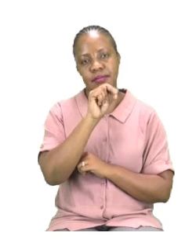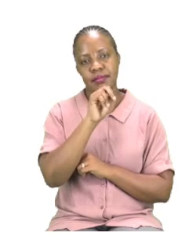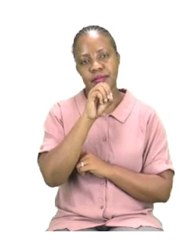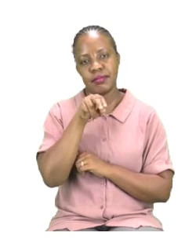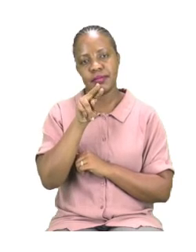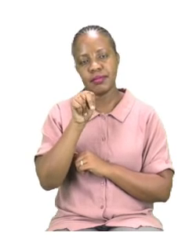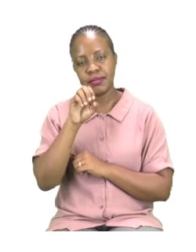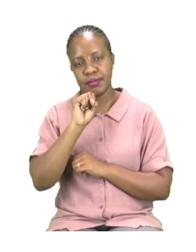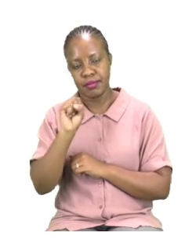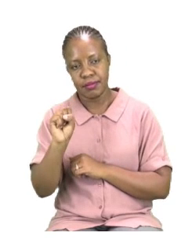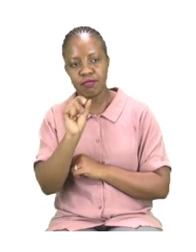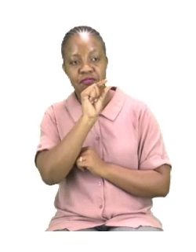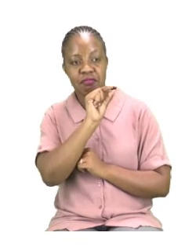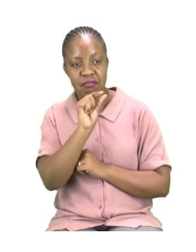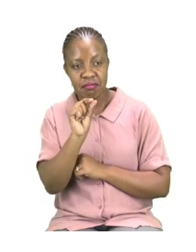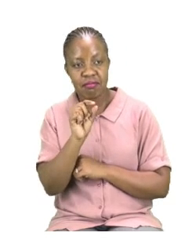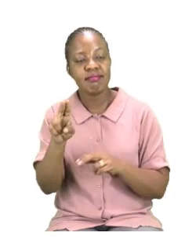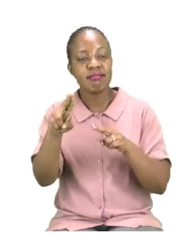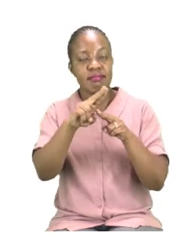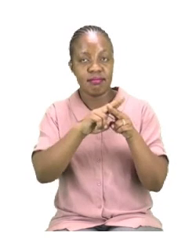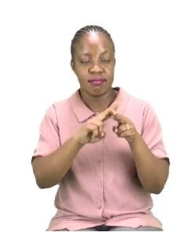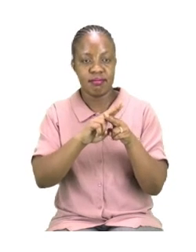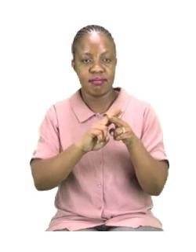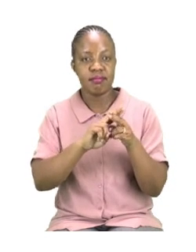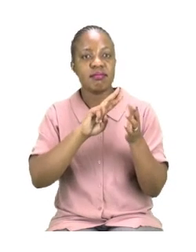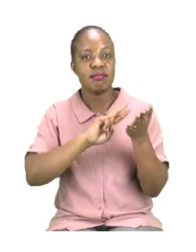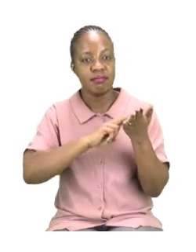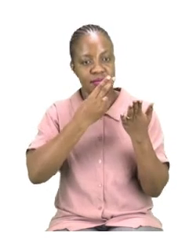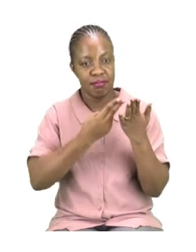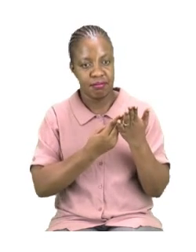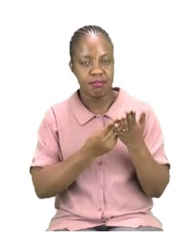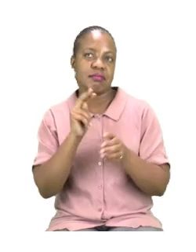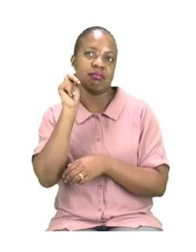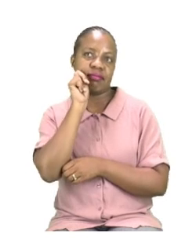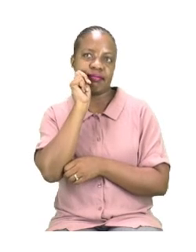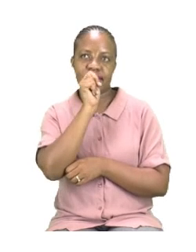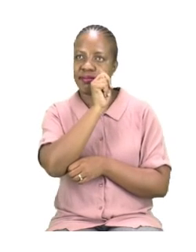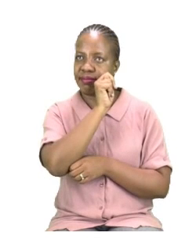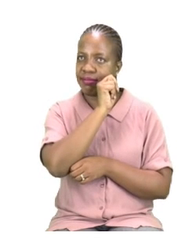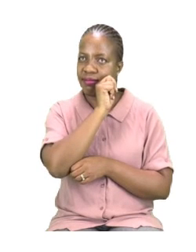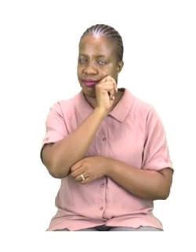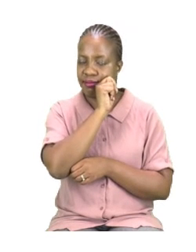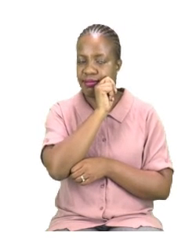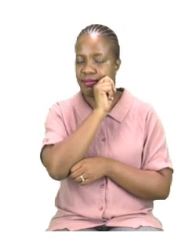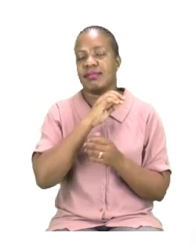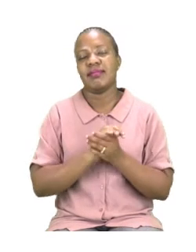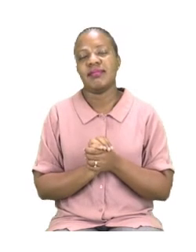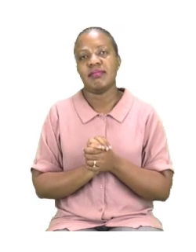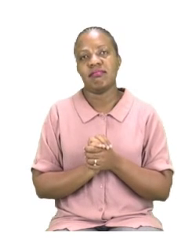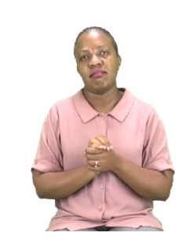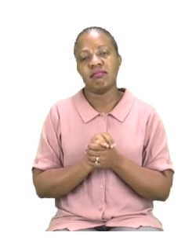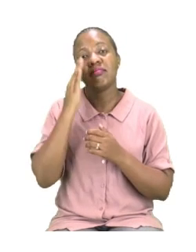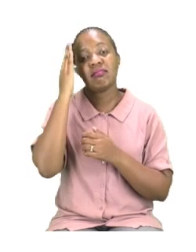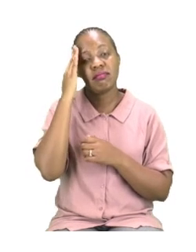in a sentence or when we are speaking. Now, we all know the different types of nouns that we